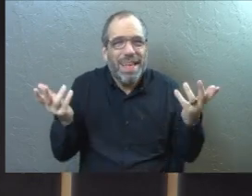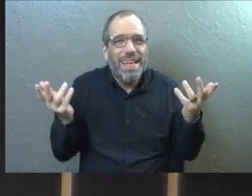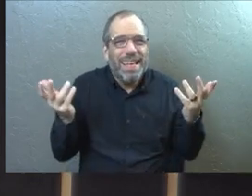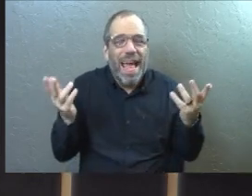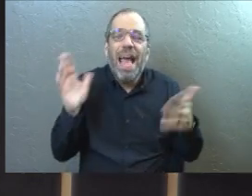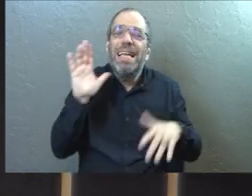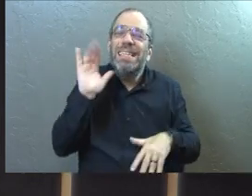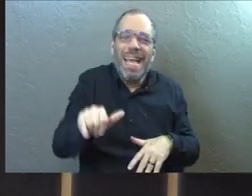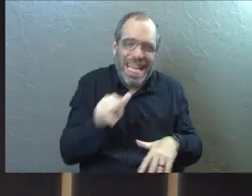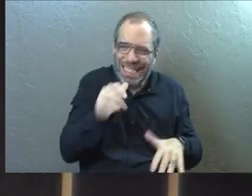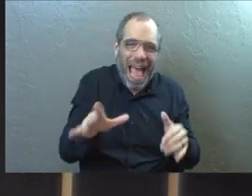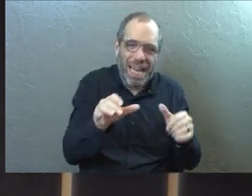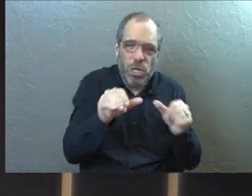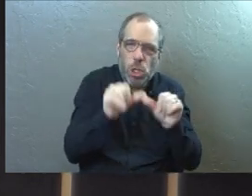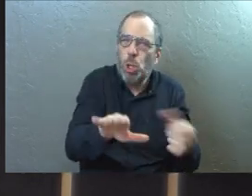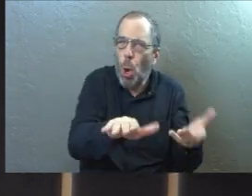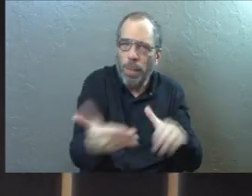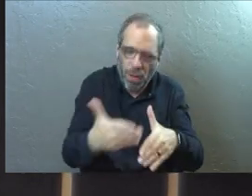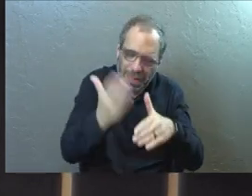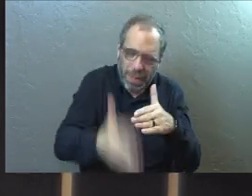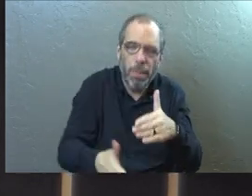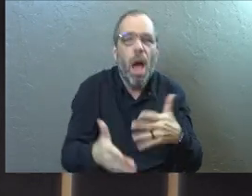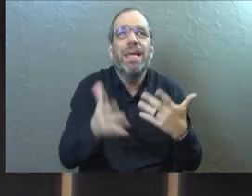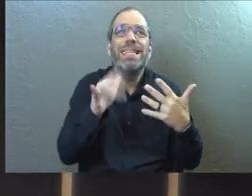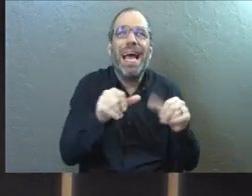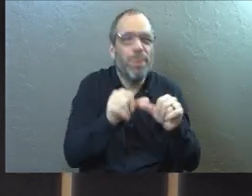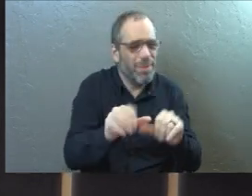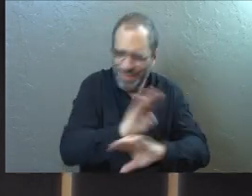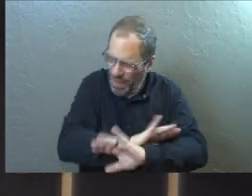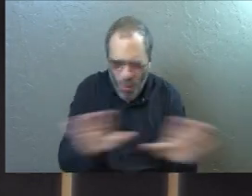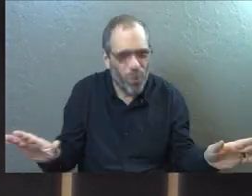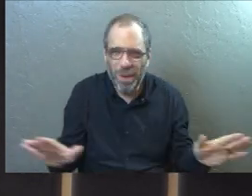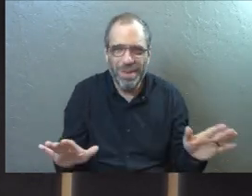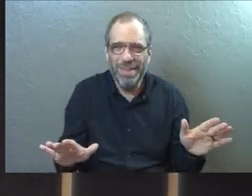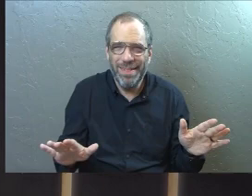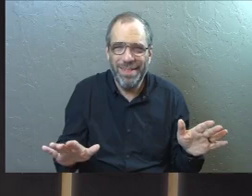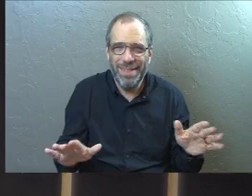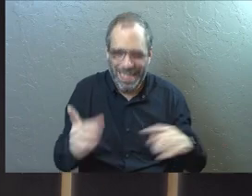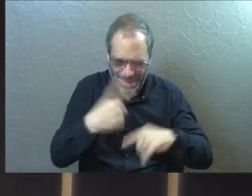It's a terminal. No, it's not terminal. It's a permanent. No, it's not permanent.